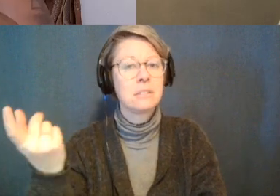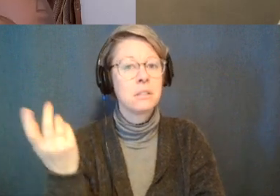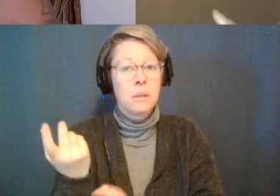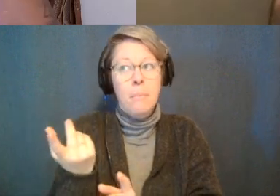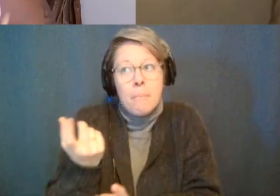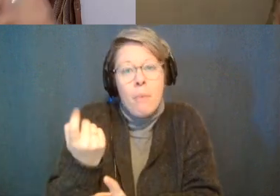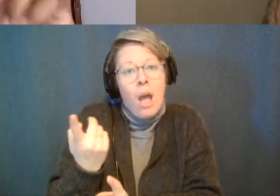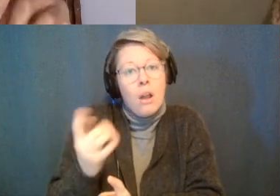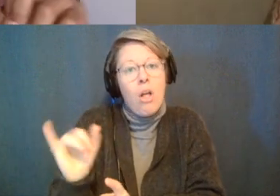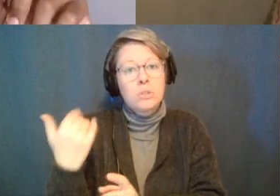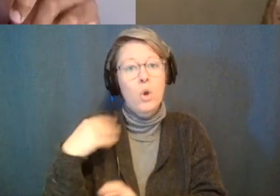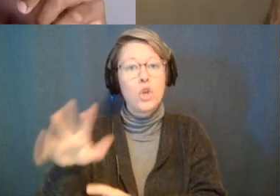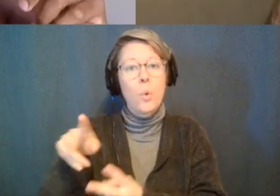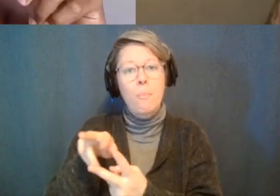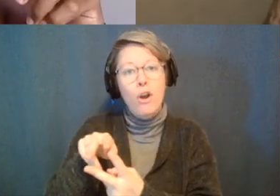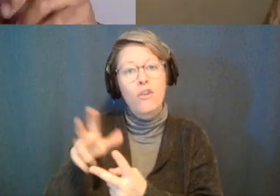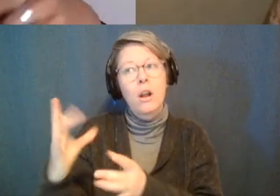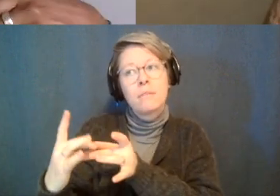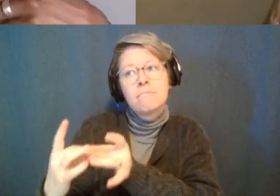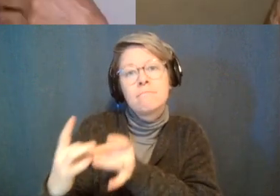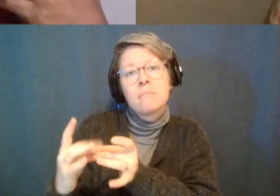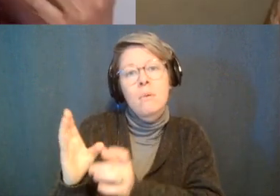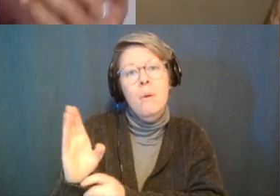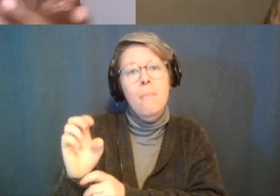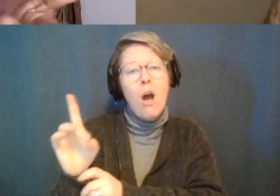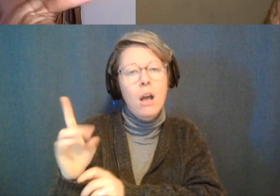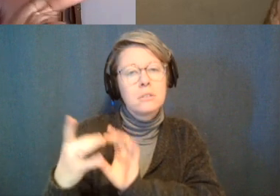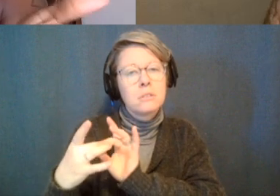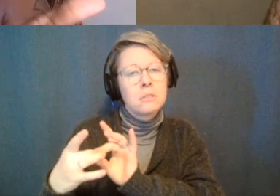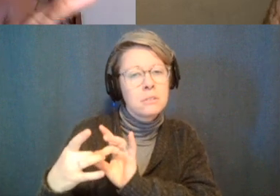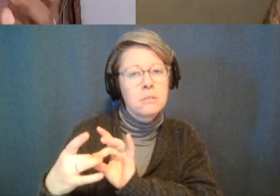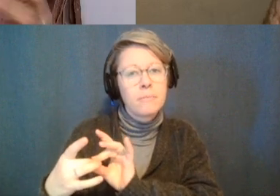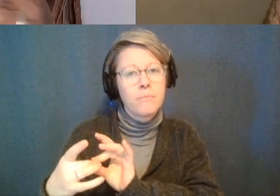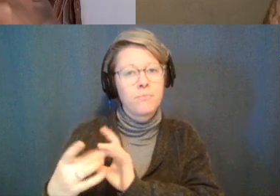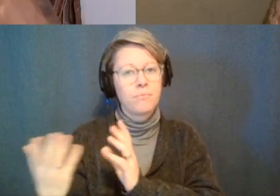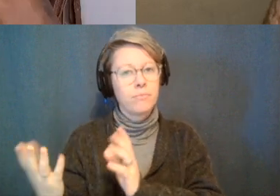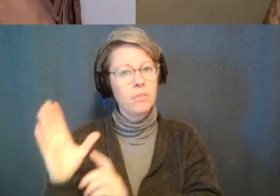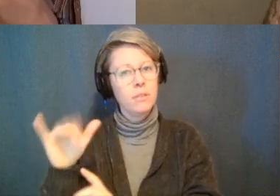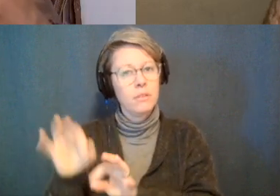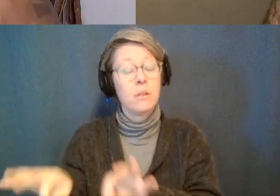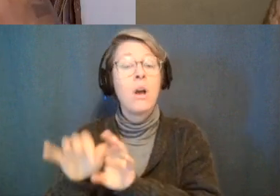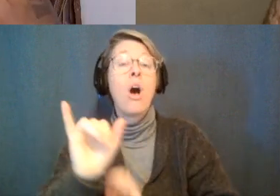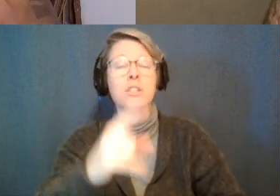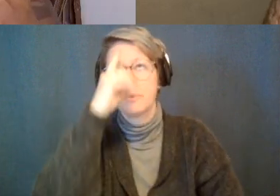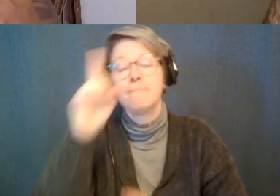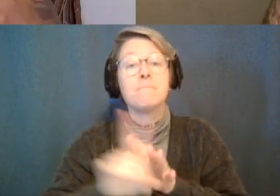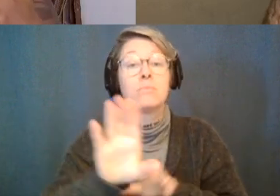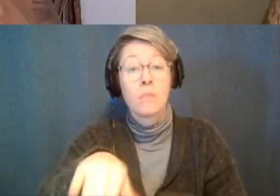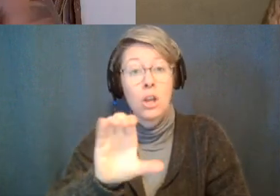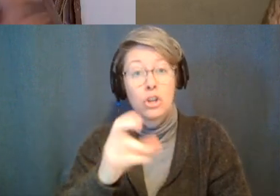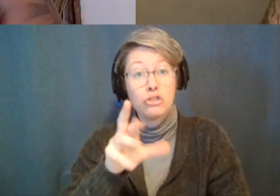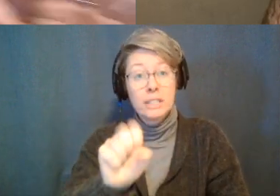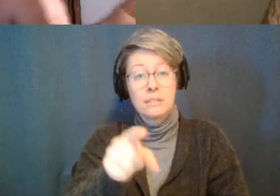to i just want to say too like also you some of you thinking it's like chris your partner it's like these principles go with